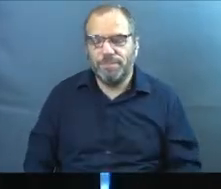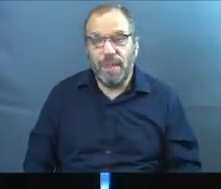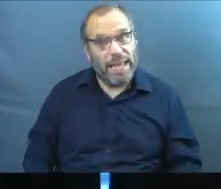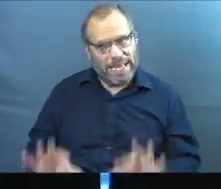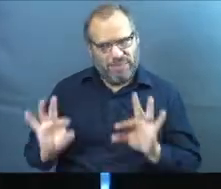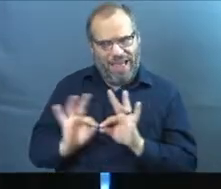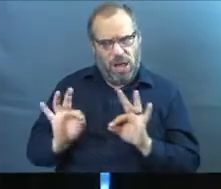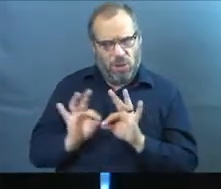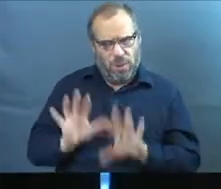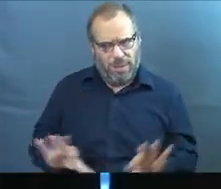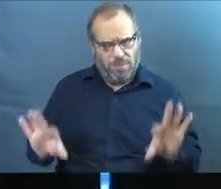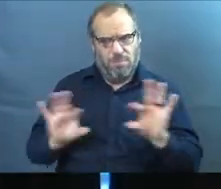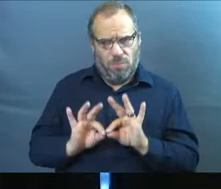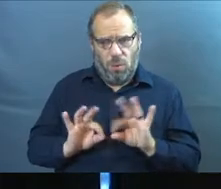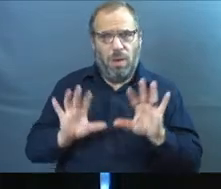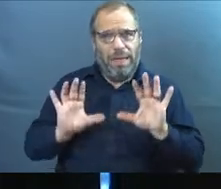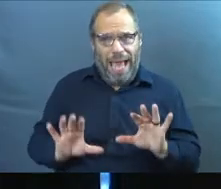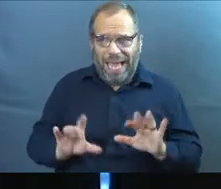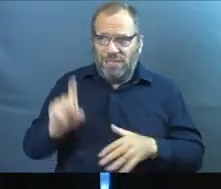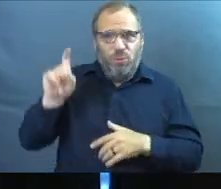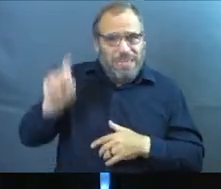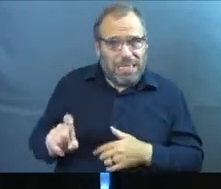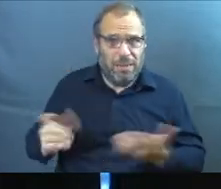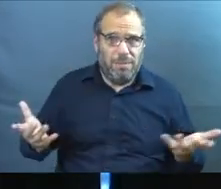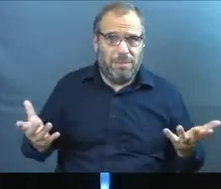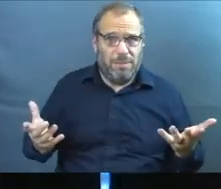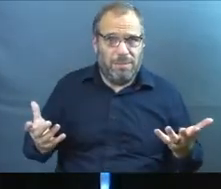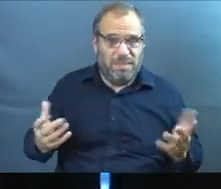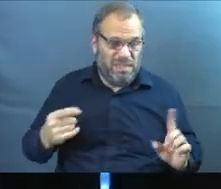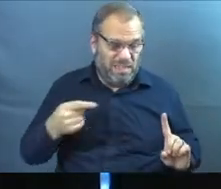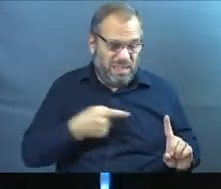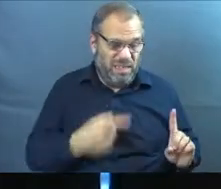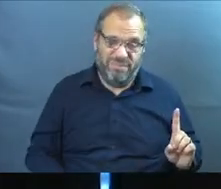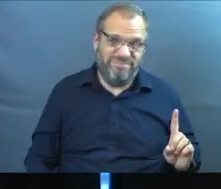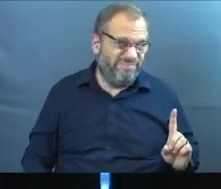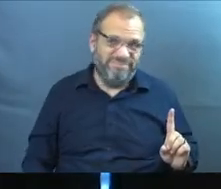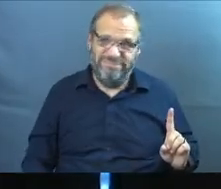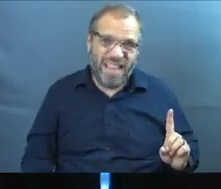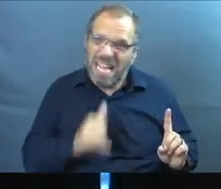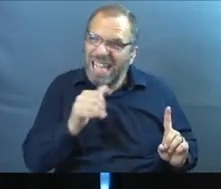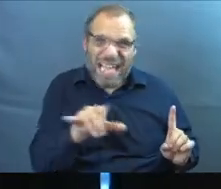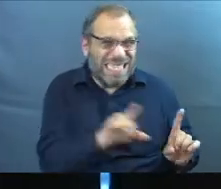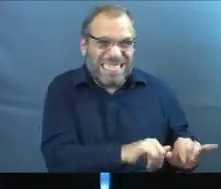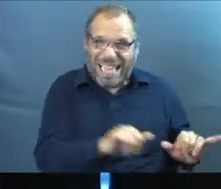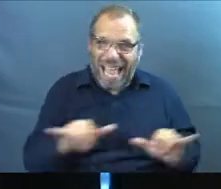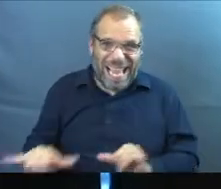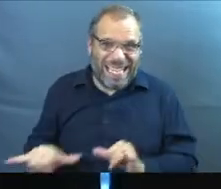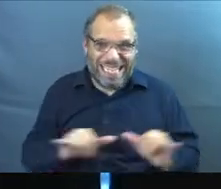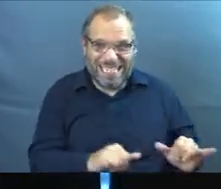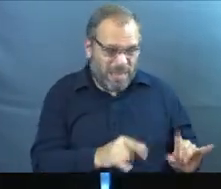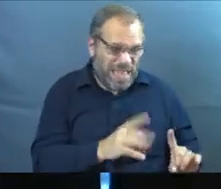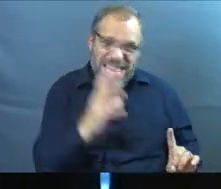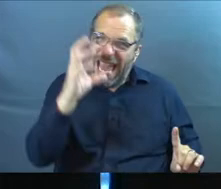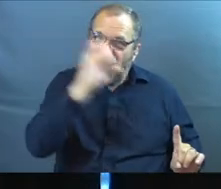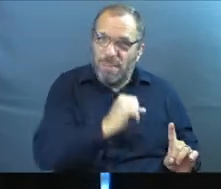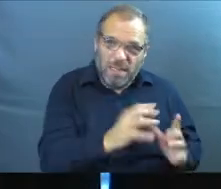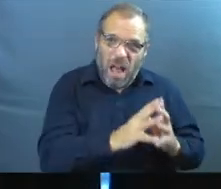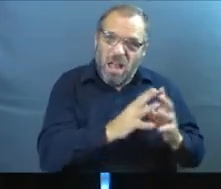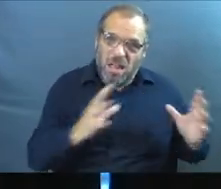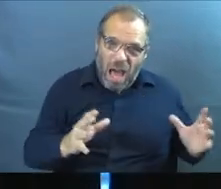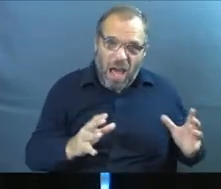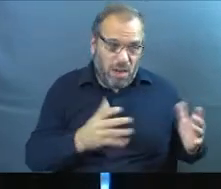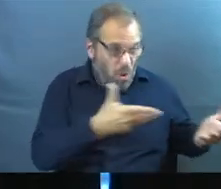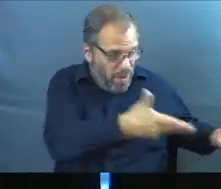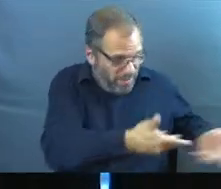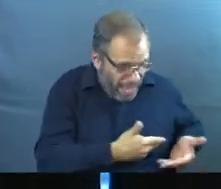It's valuable, it's important, and it is absolutely needed. This friend was not that person. They missed out on a lot of things.